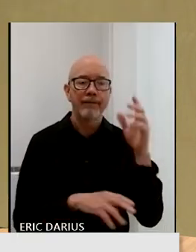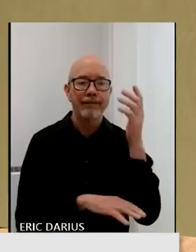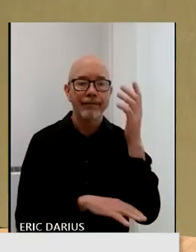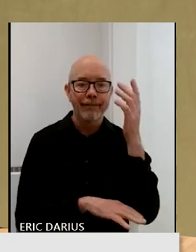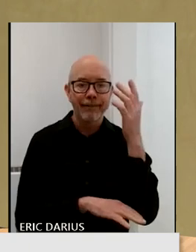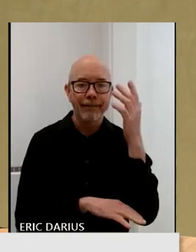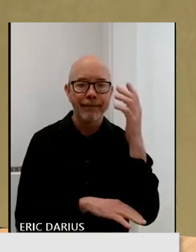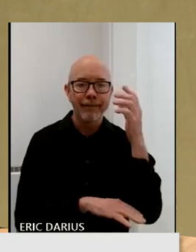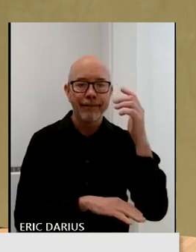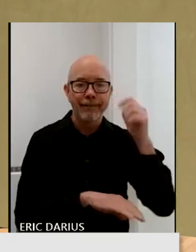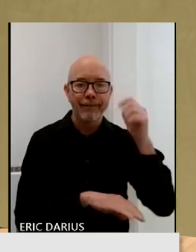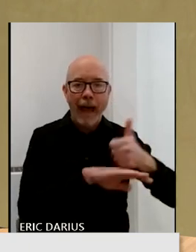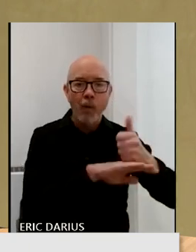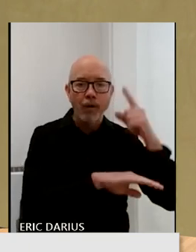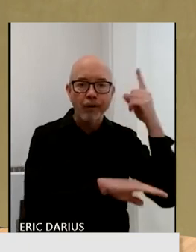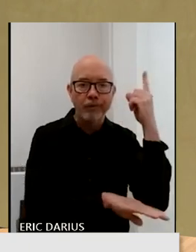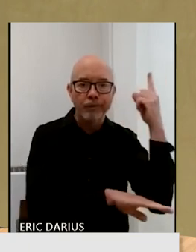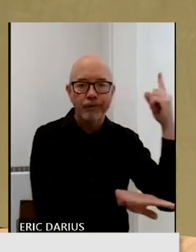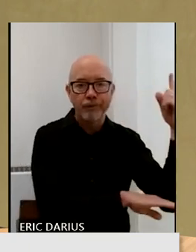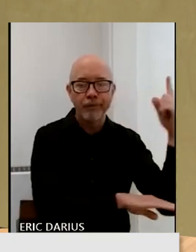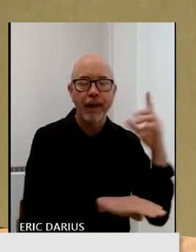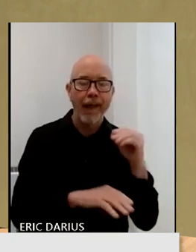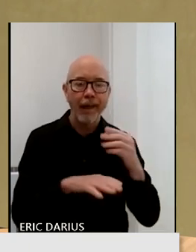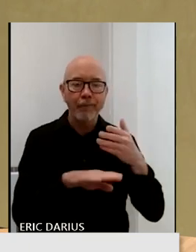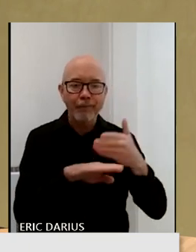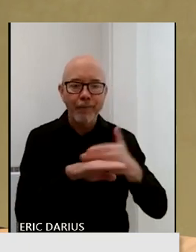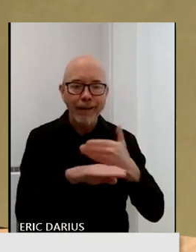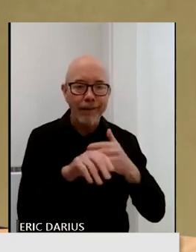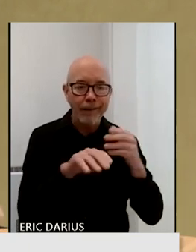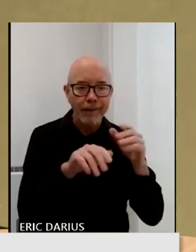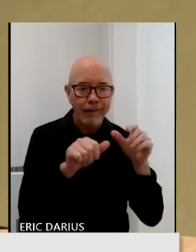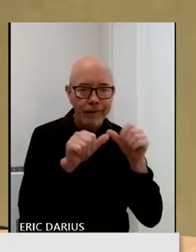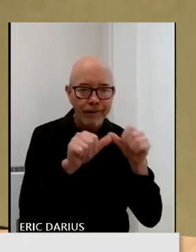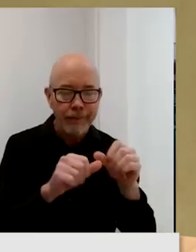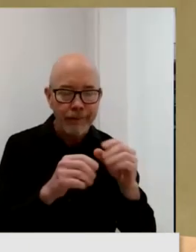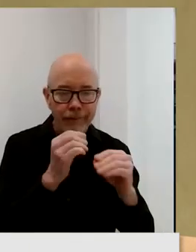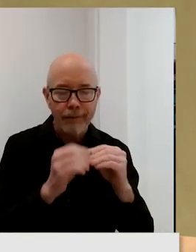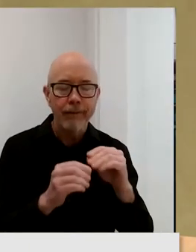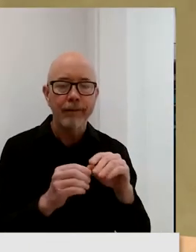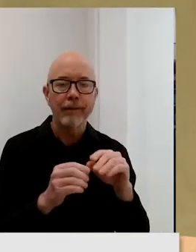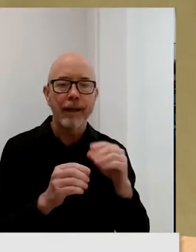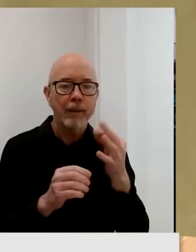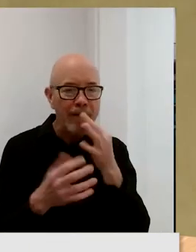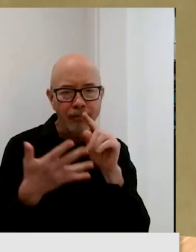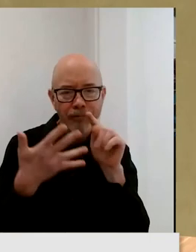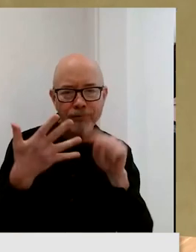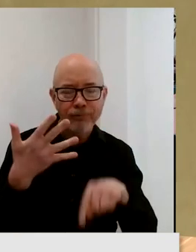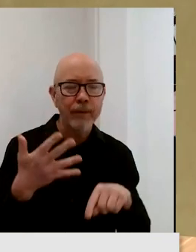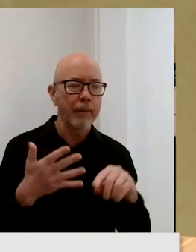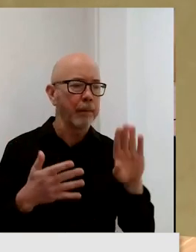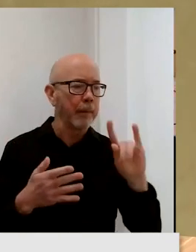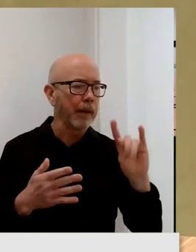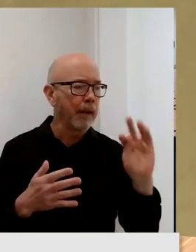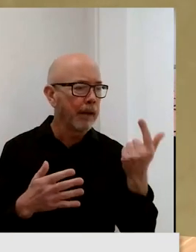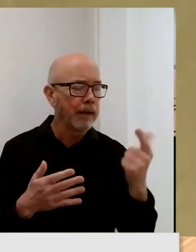and maintenance expertise. It's going to require billing. It's going to require roaming agreements, the